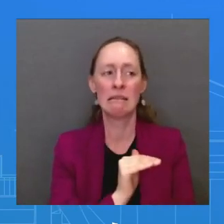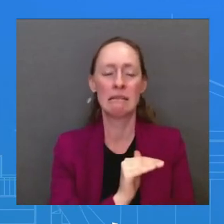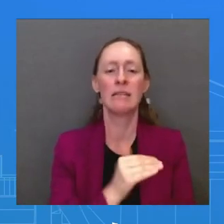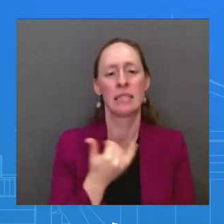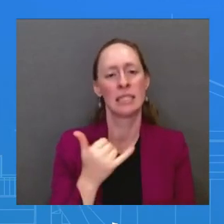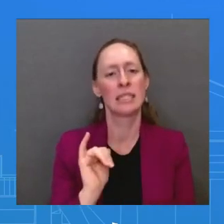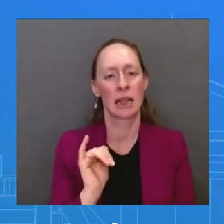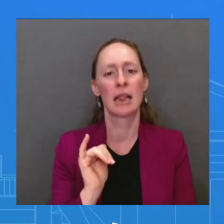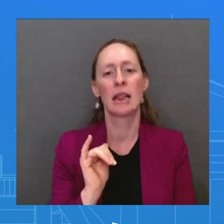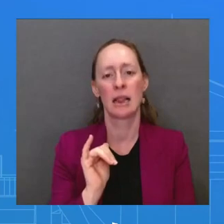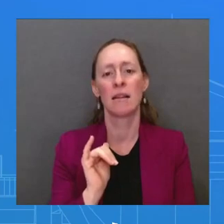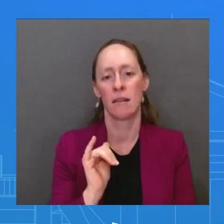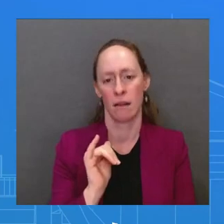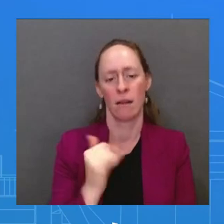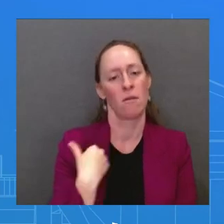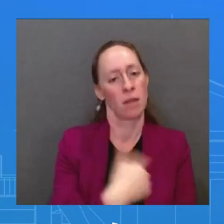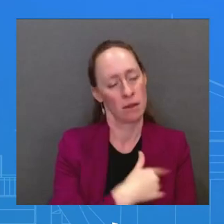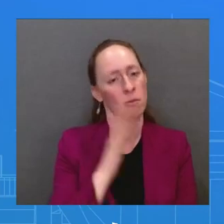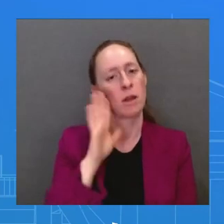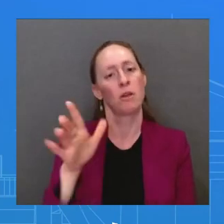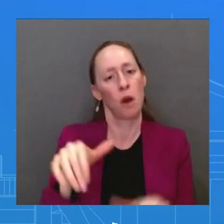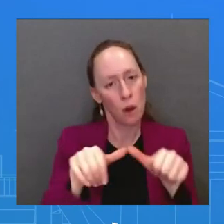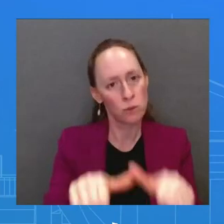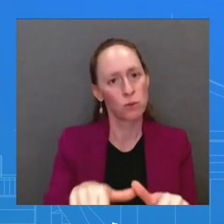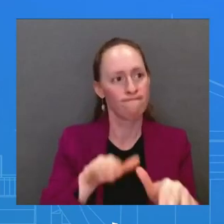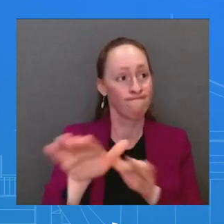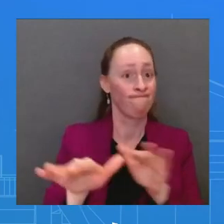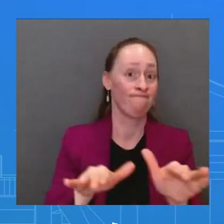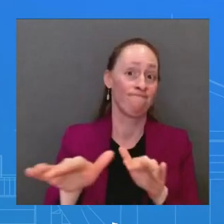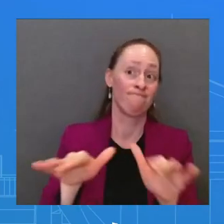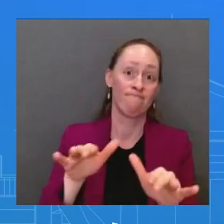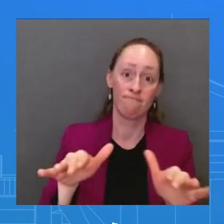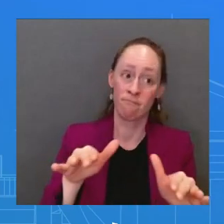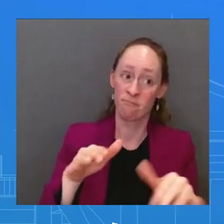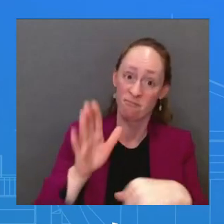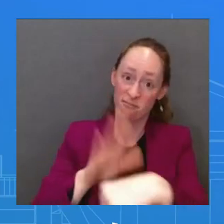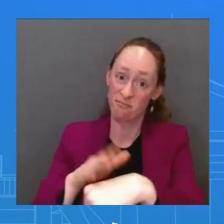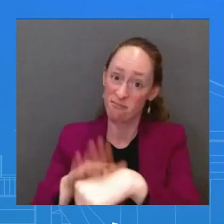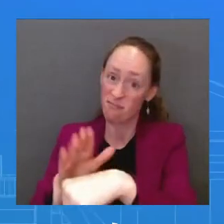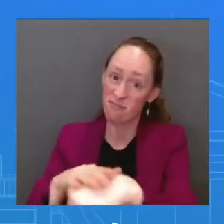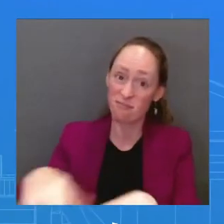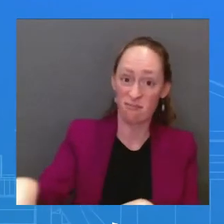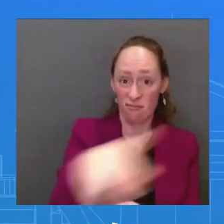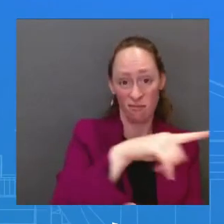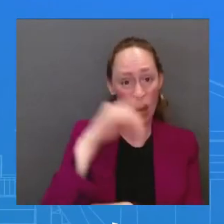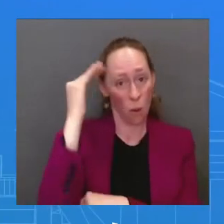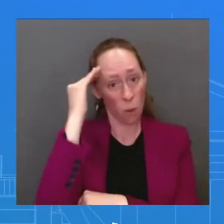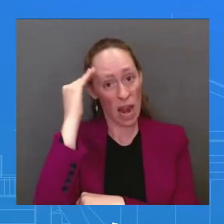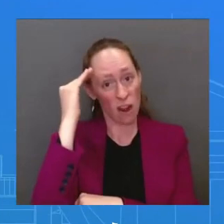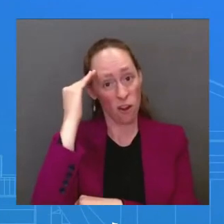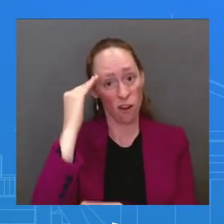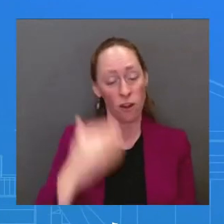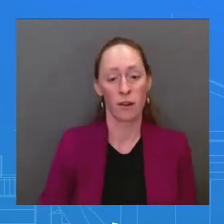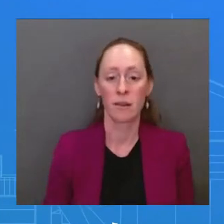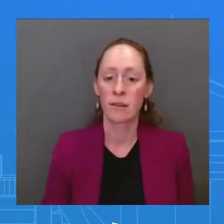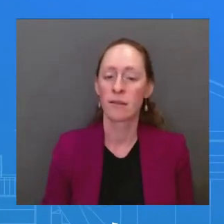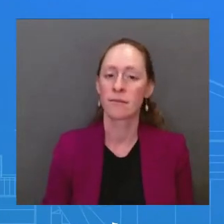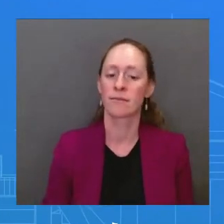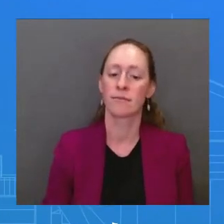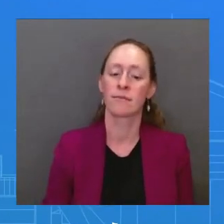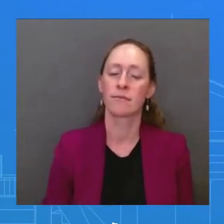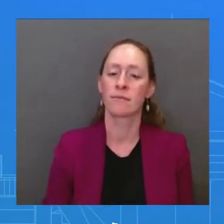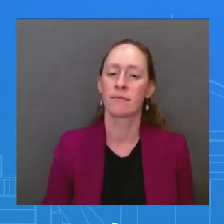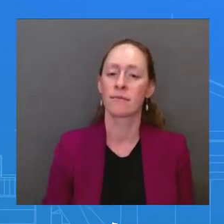the actively advancing discussions that are taking place between these two countries. And then on G20, just cognizant of the fact that the State Department